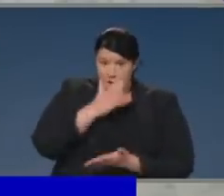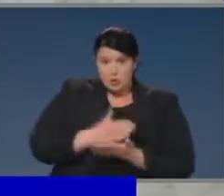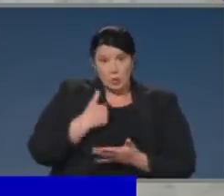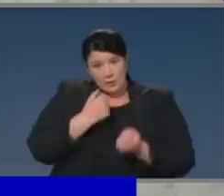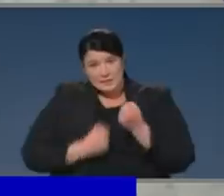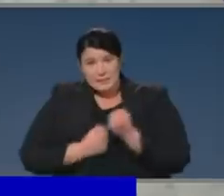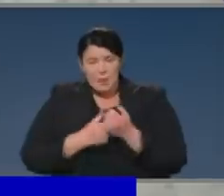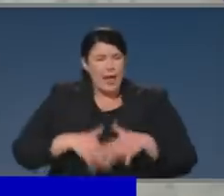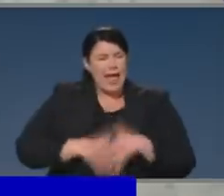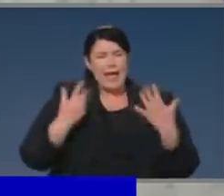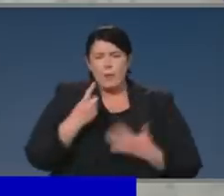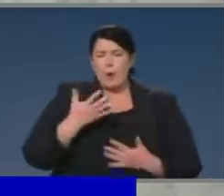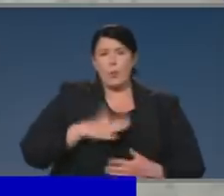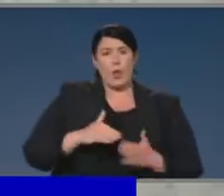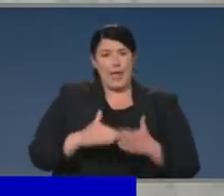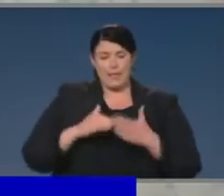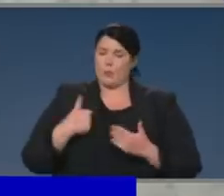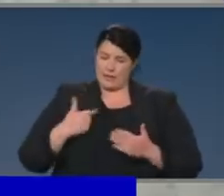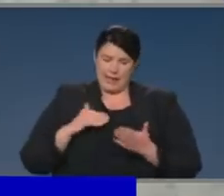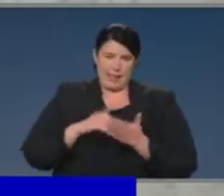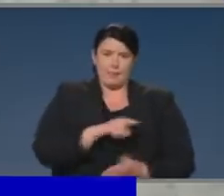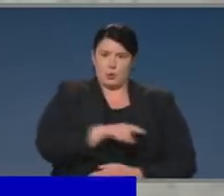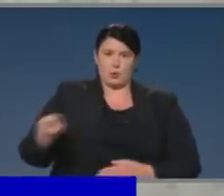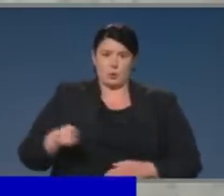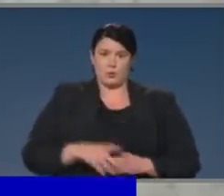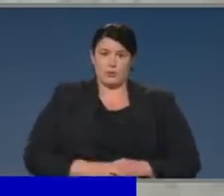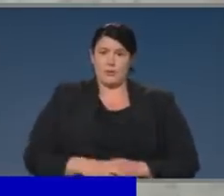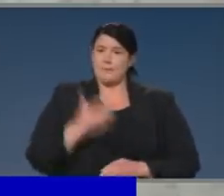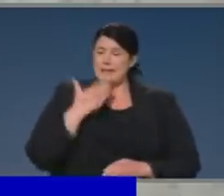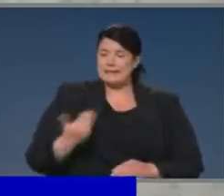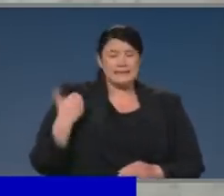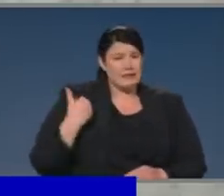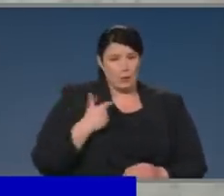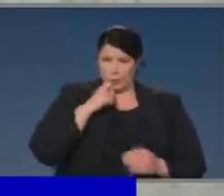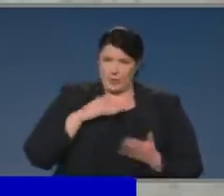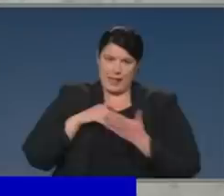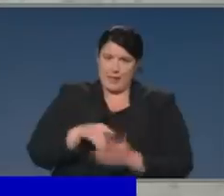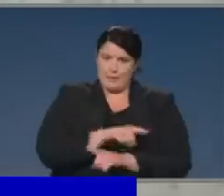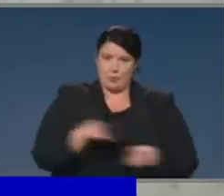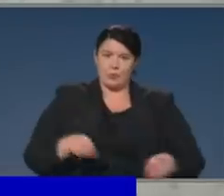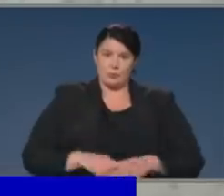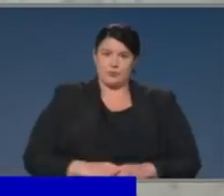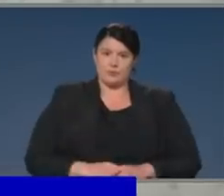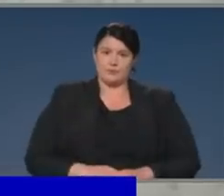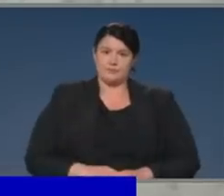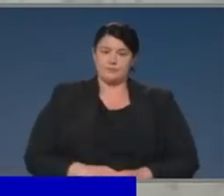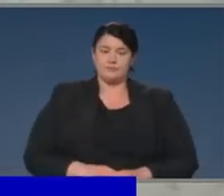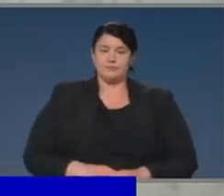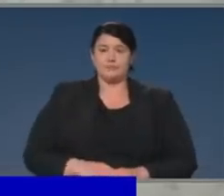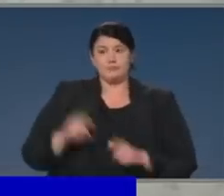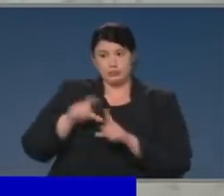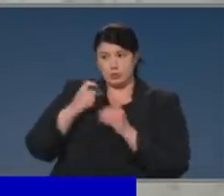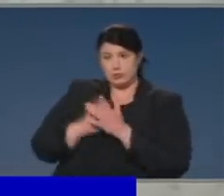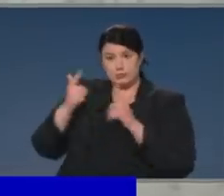anybody who needs help, and we call it out, reach out, we are there for you. As Minister Hunt referenced, we are